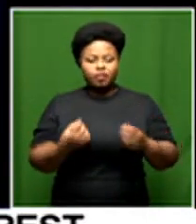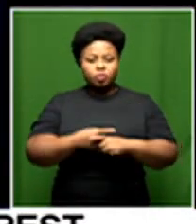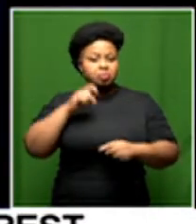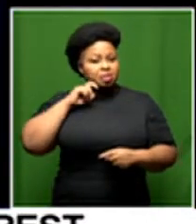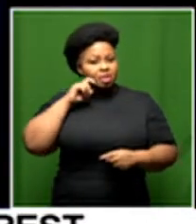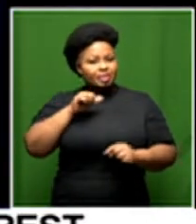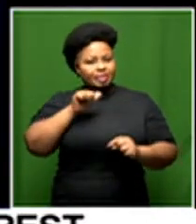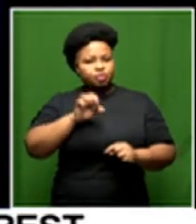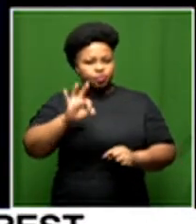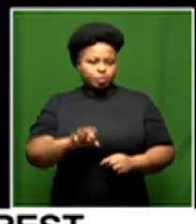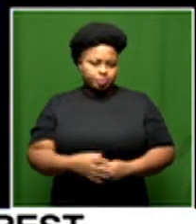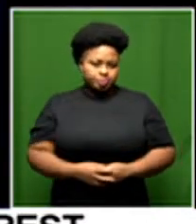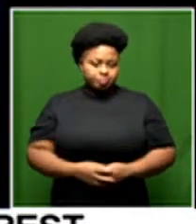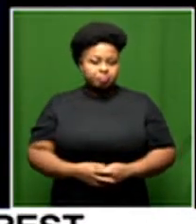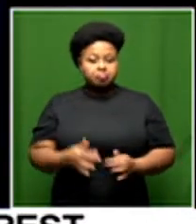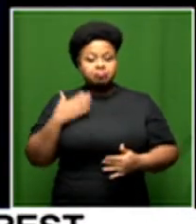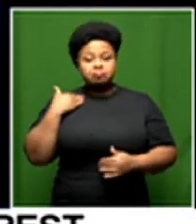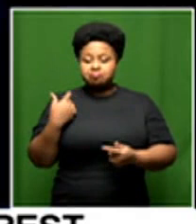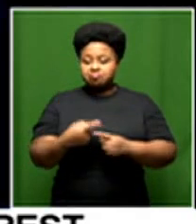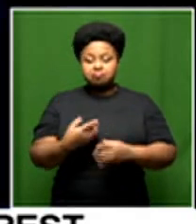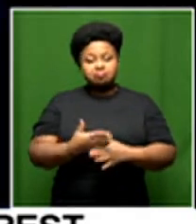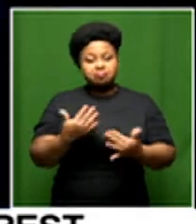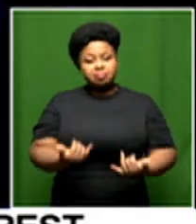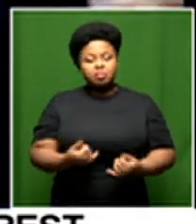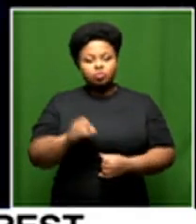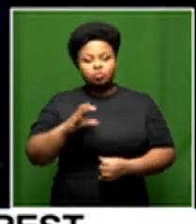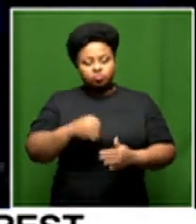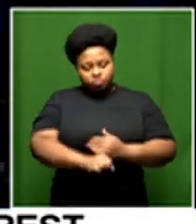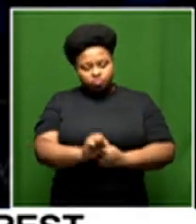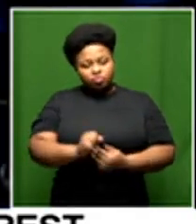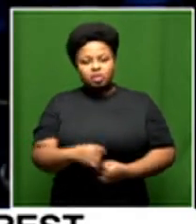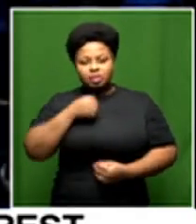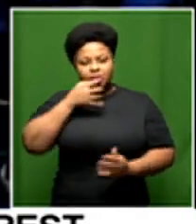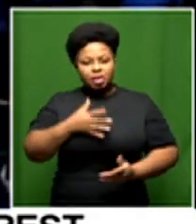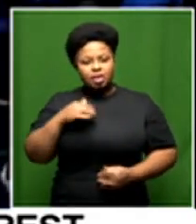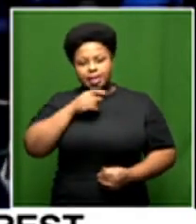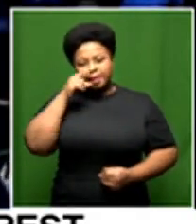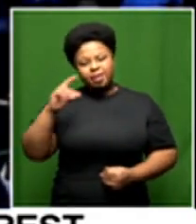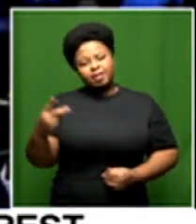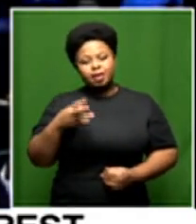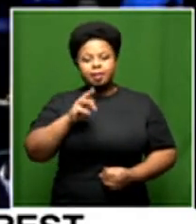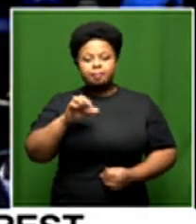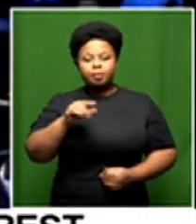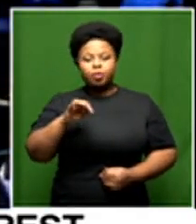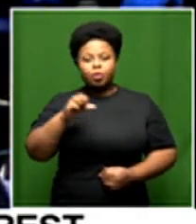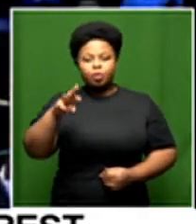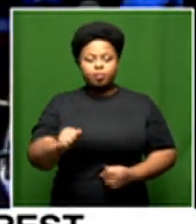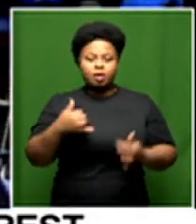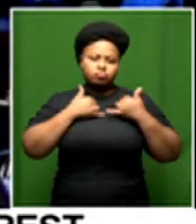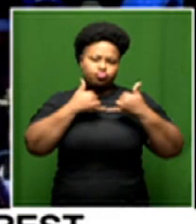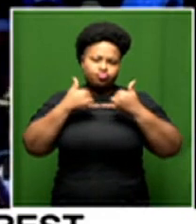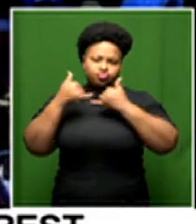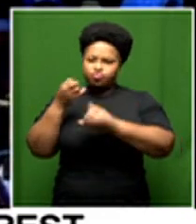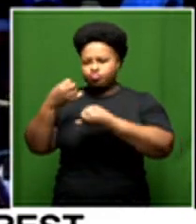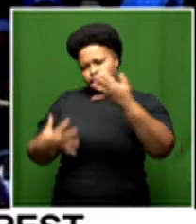at the age of six to three. Throughout her career, the Soweto-born singer, affectionately known as Mamgoma, received many